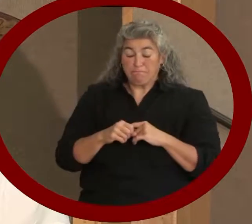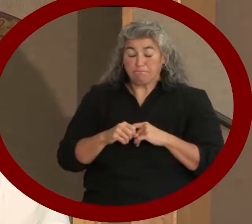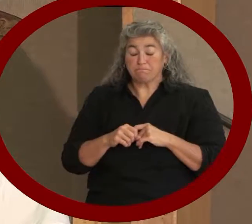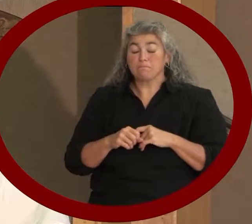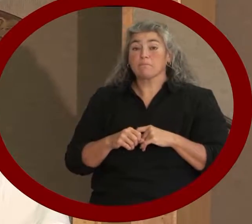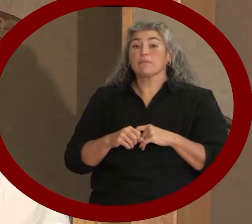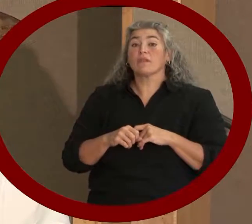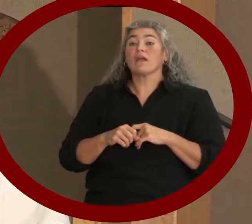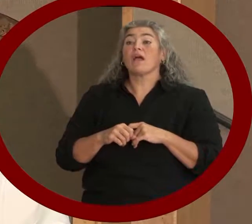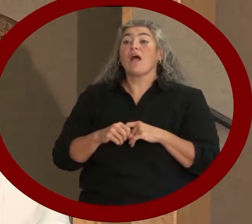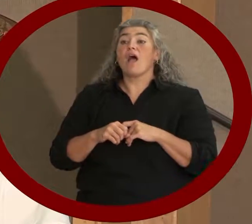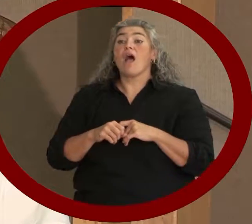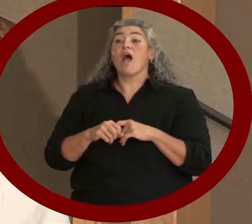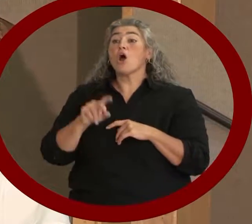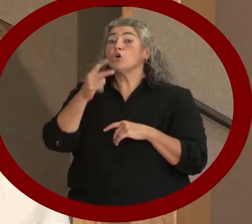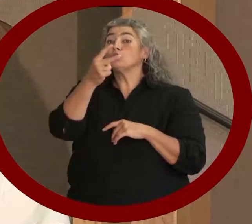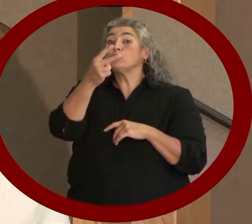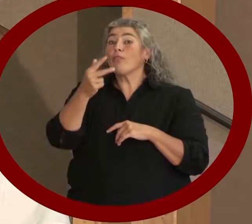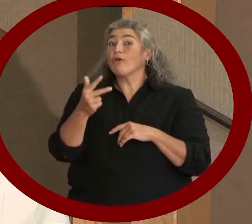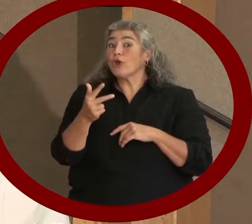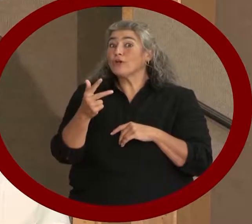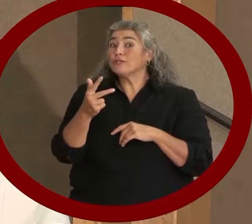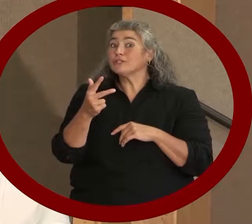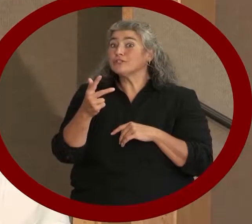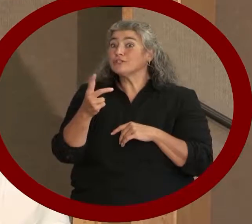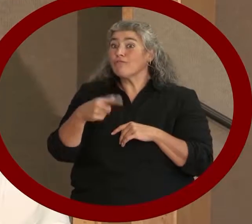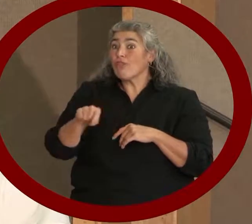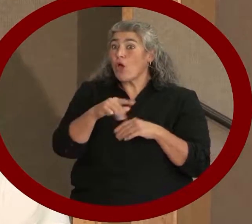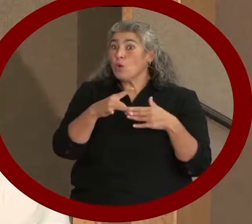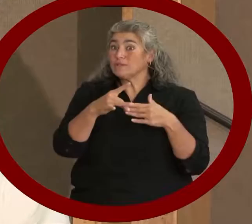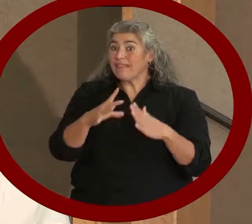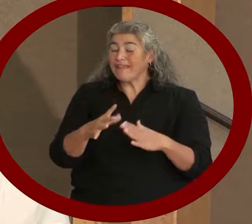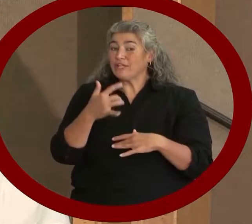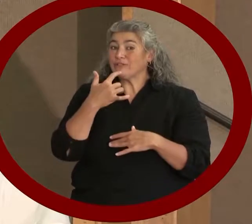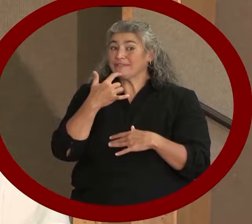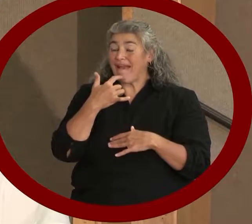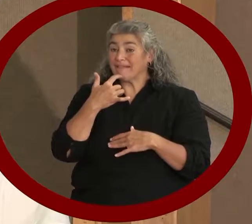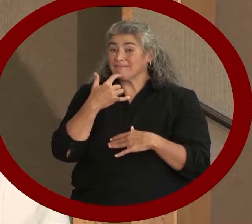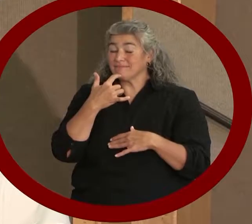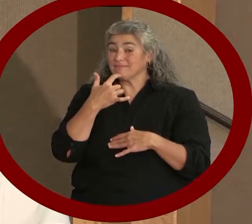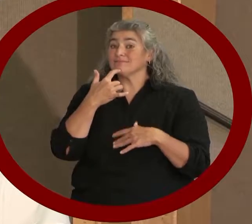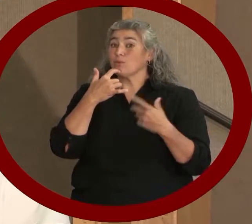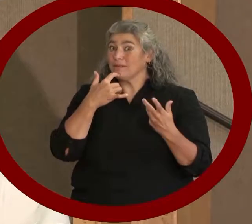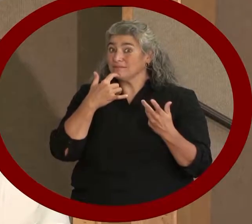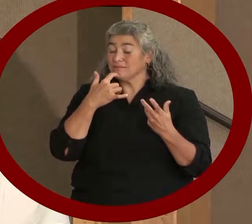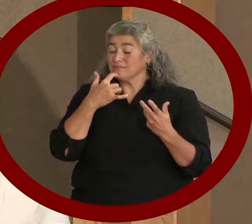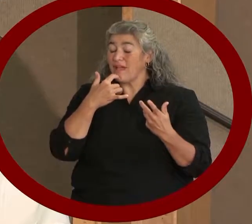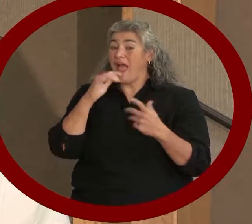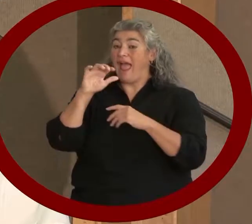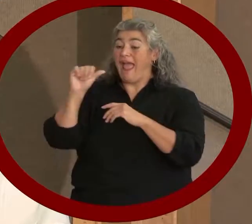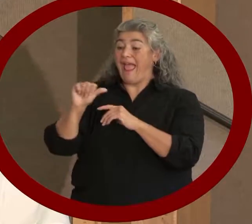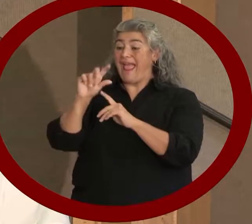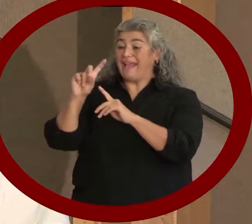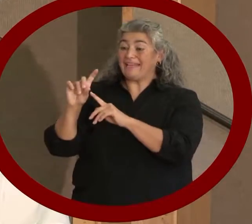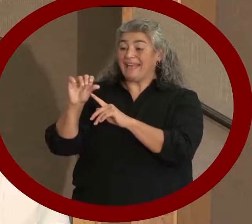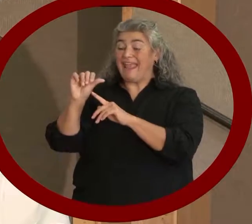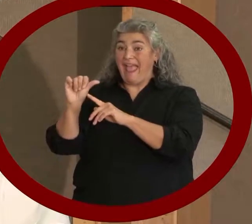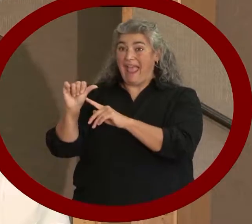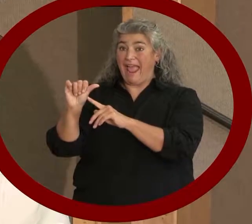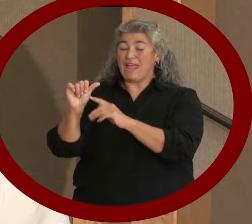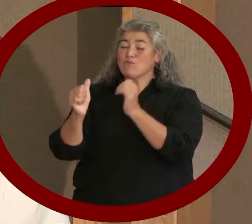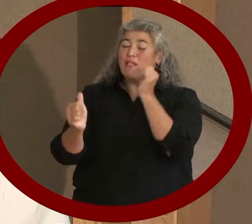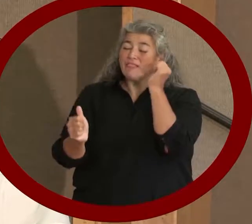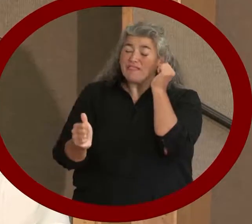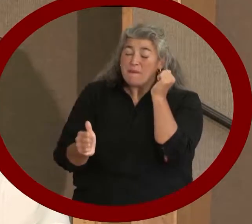of them said that the ADA was the most significant social, cultural,